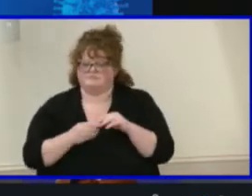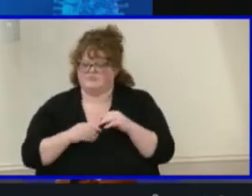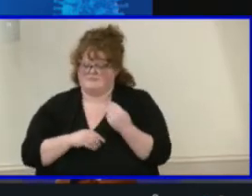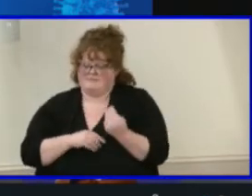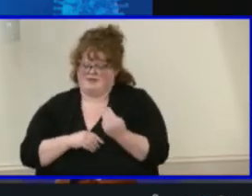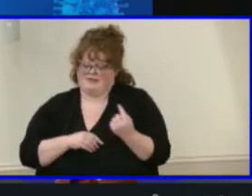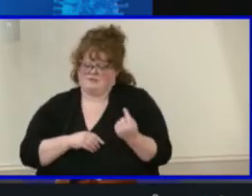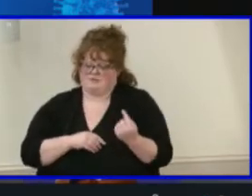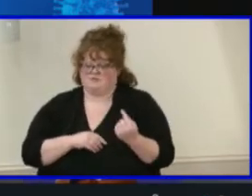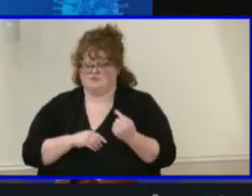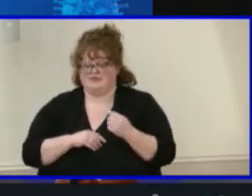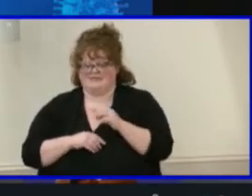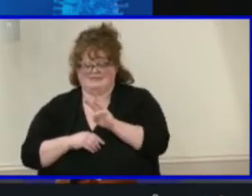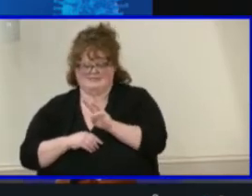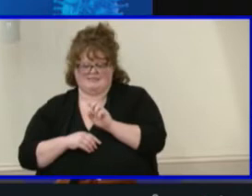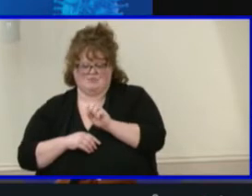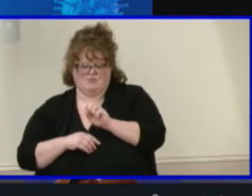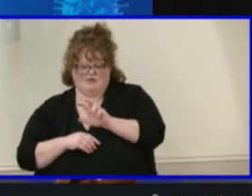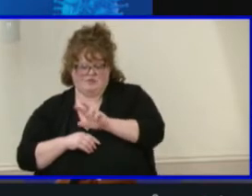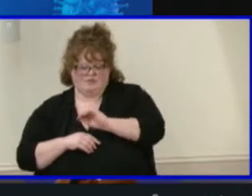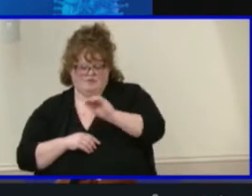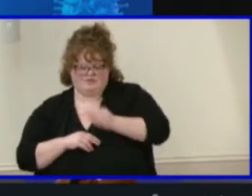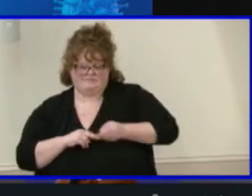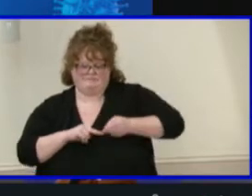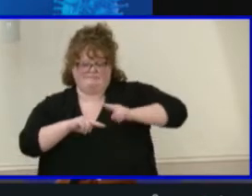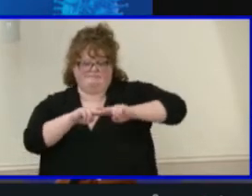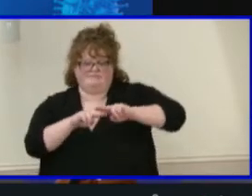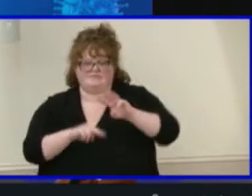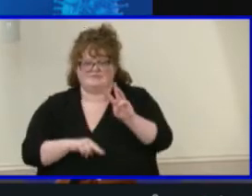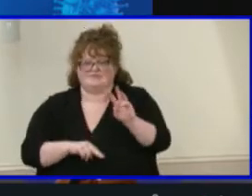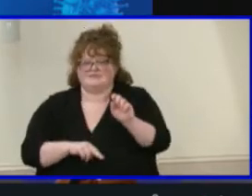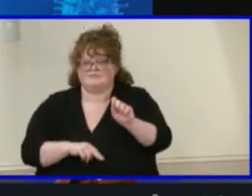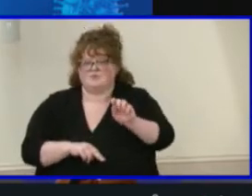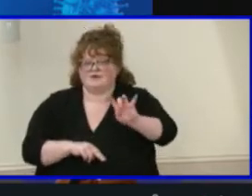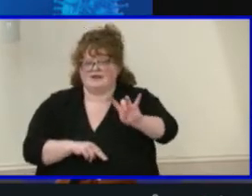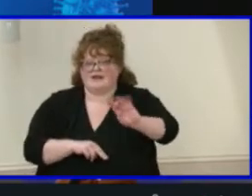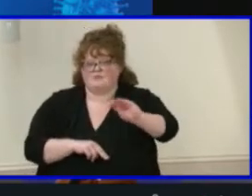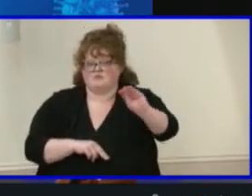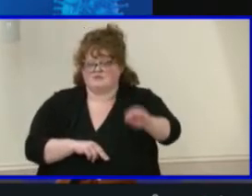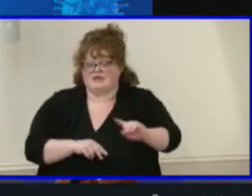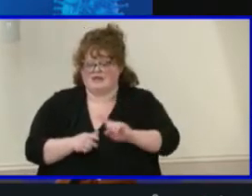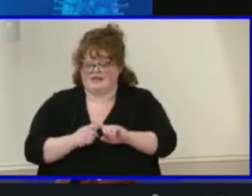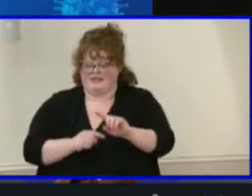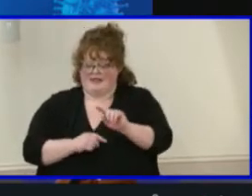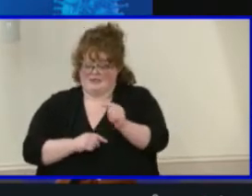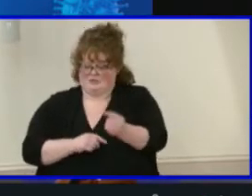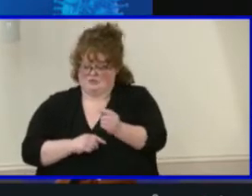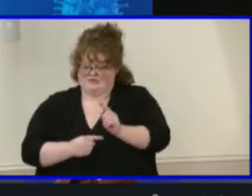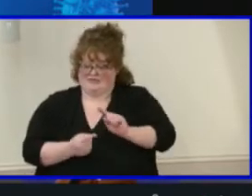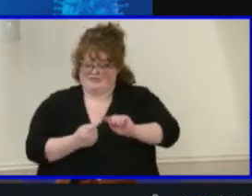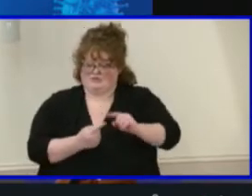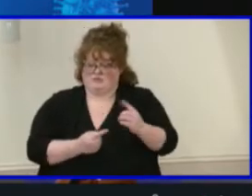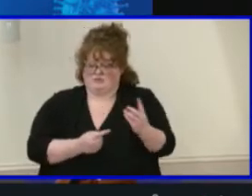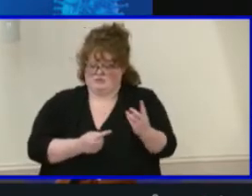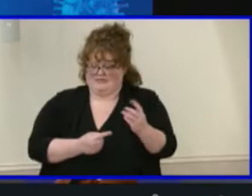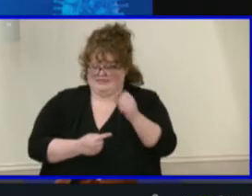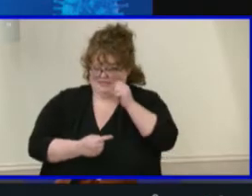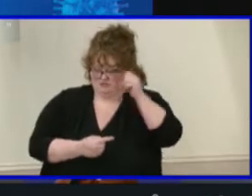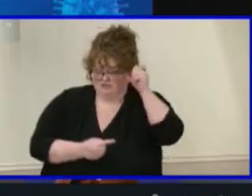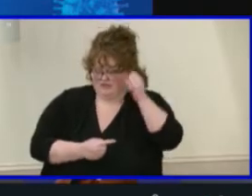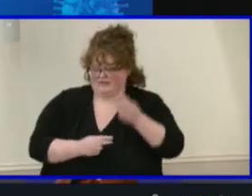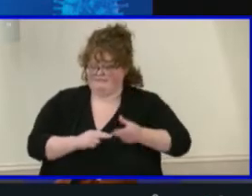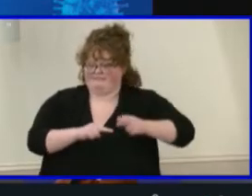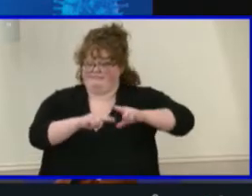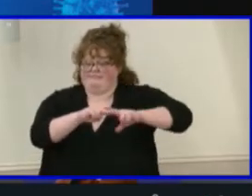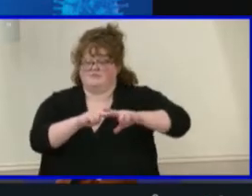.3% to 6.8%. And from Tuesday to yesterday, this metric increased to 7